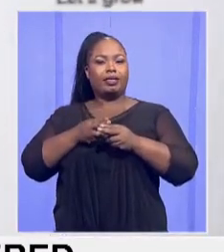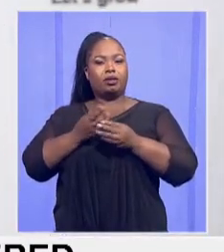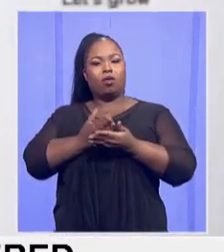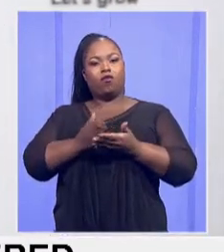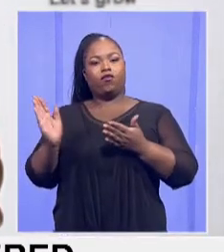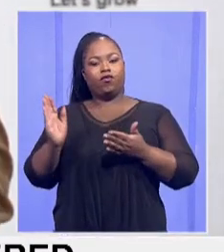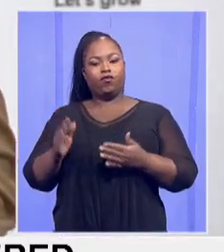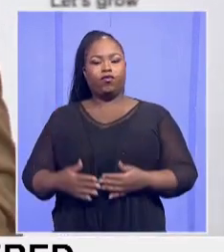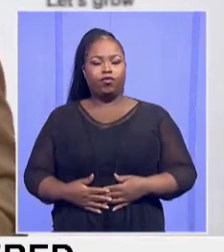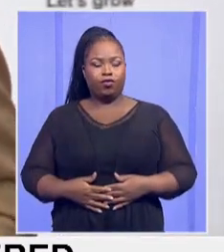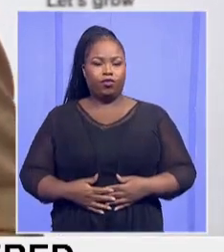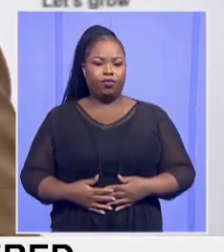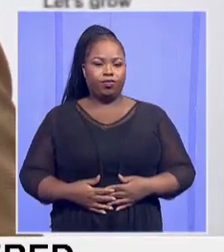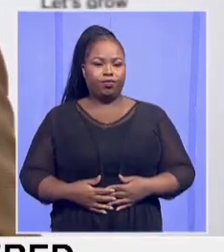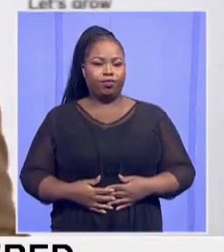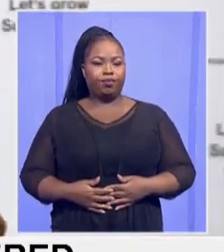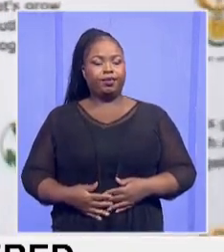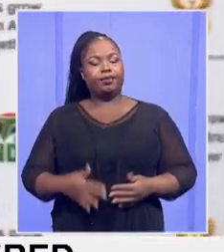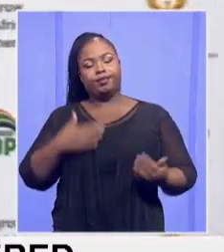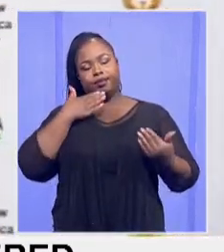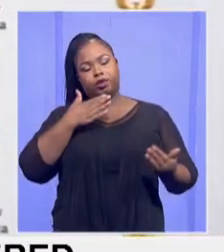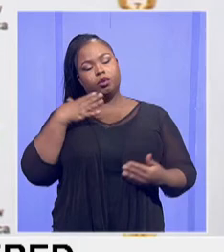Thank you so much, Minister.